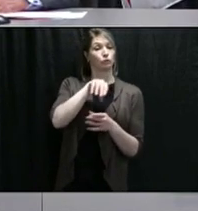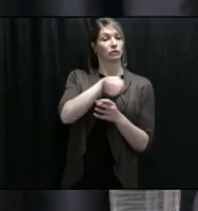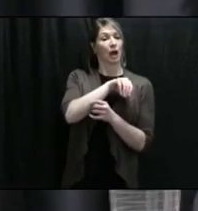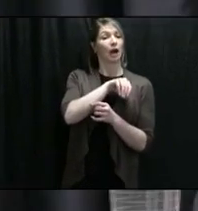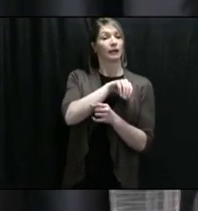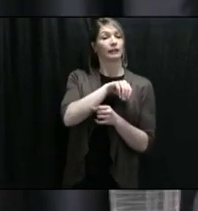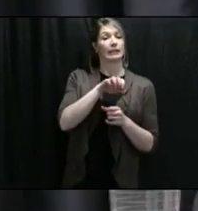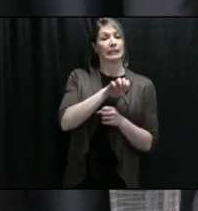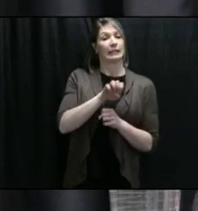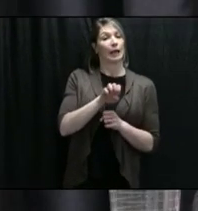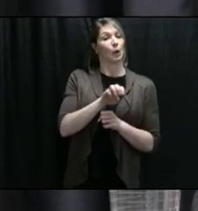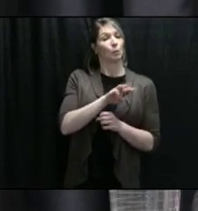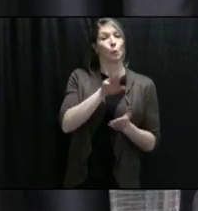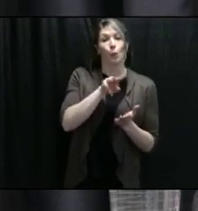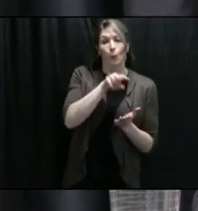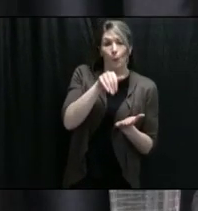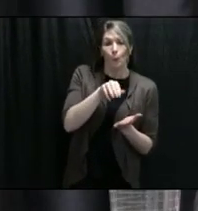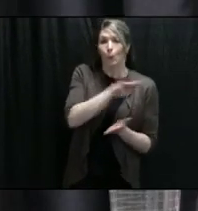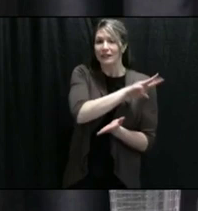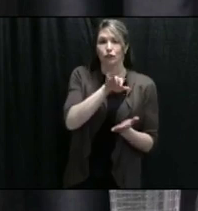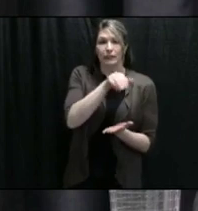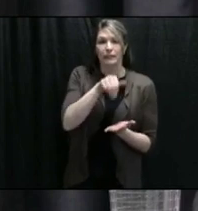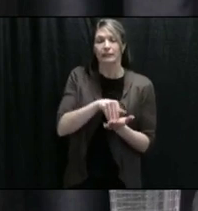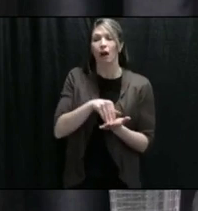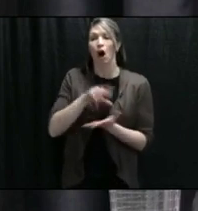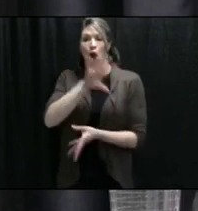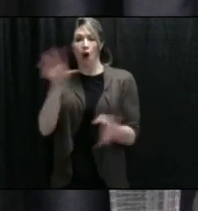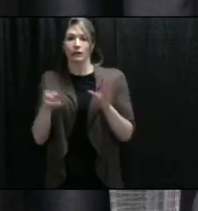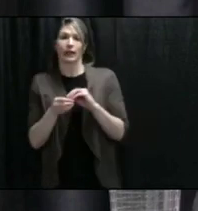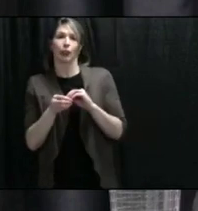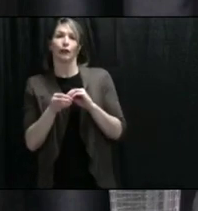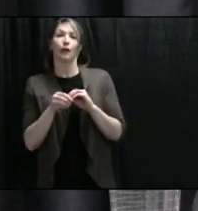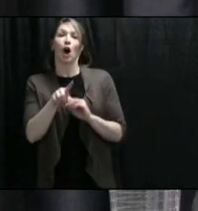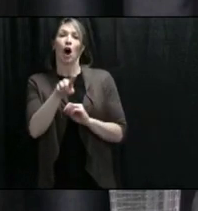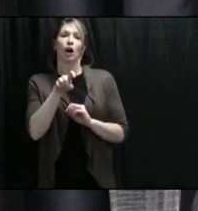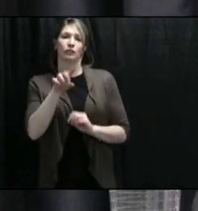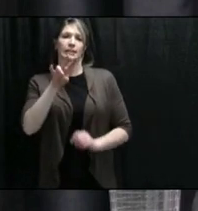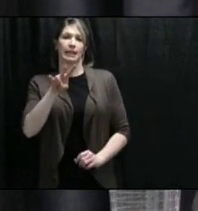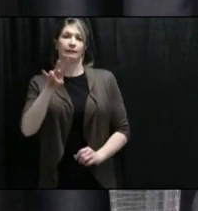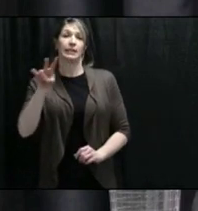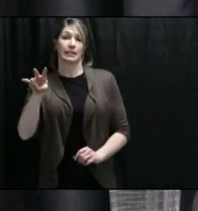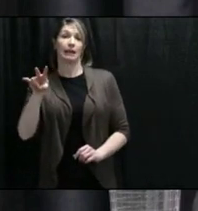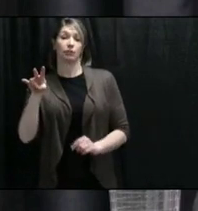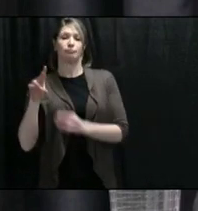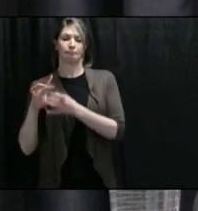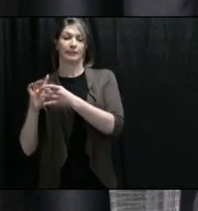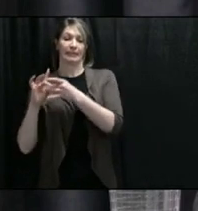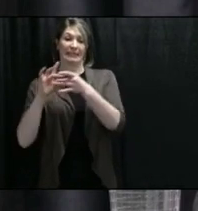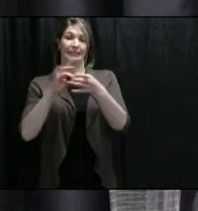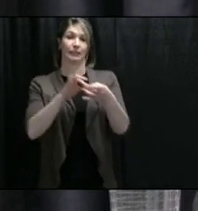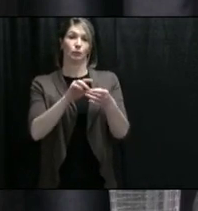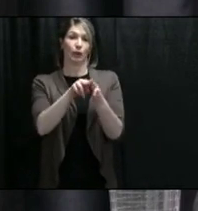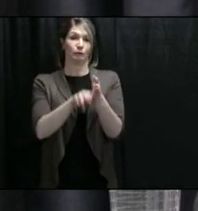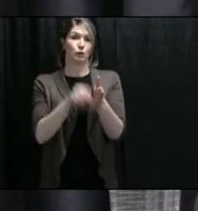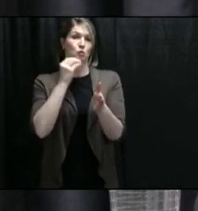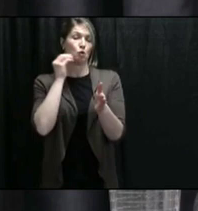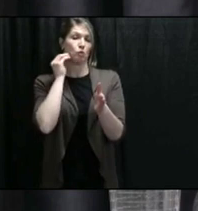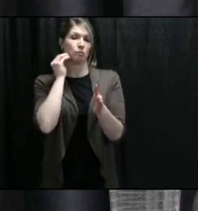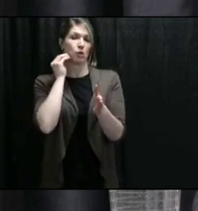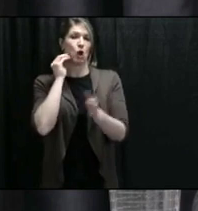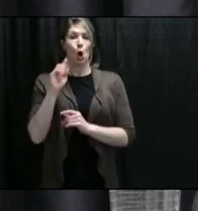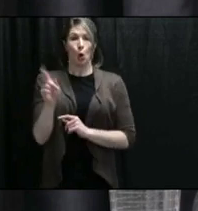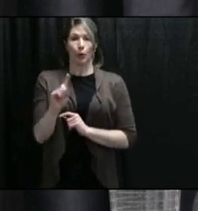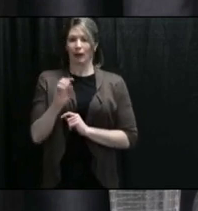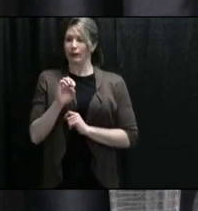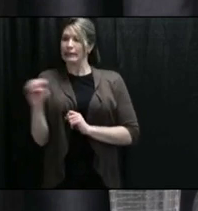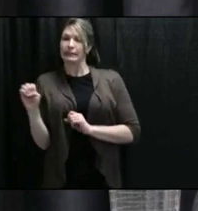177 cases that public health have advised me are linked to the funeral home cluster. I don't have